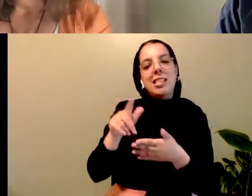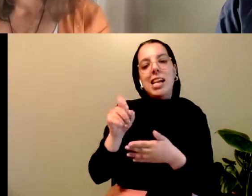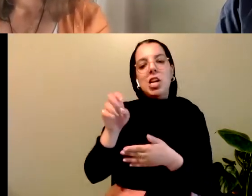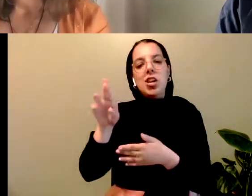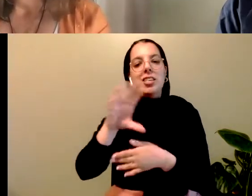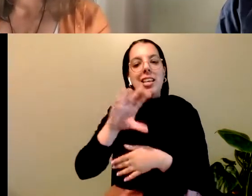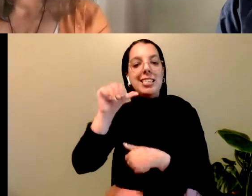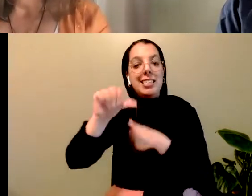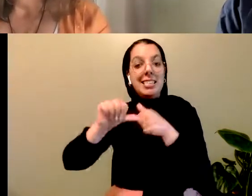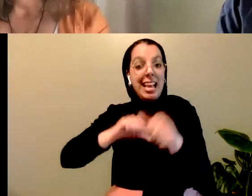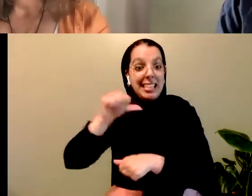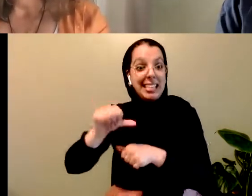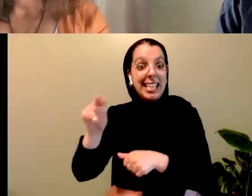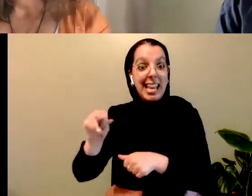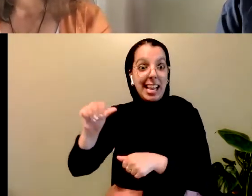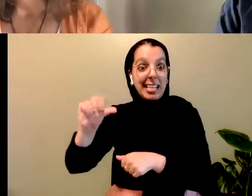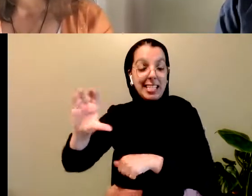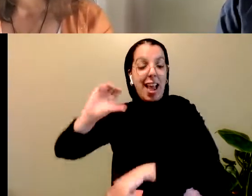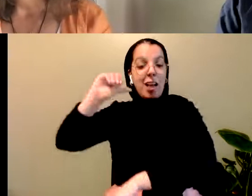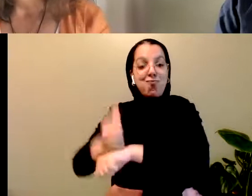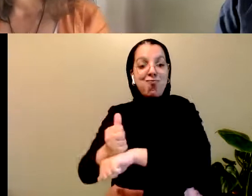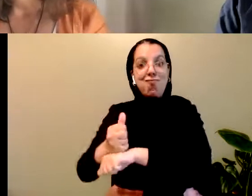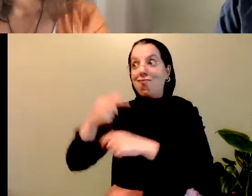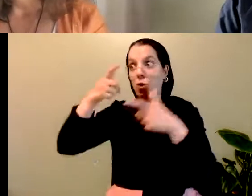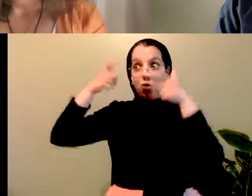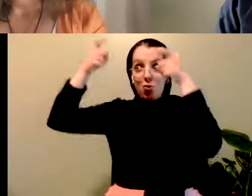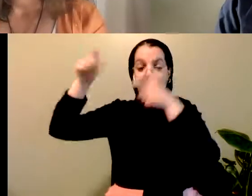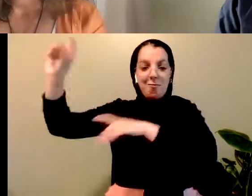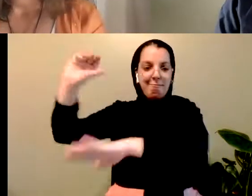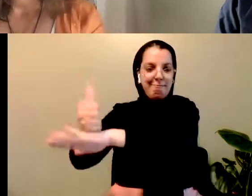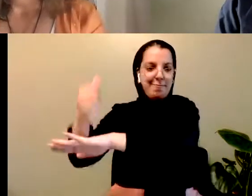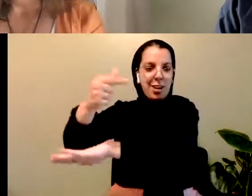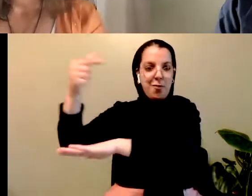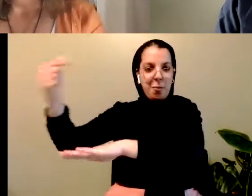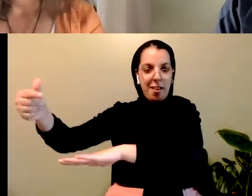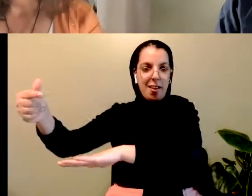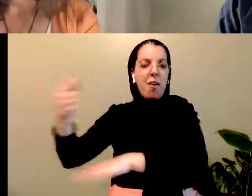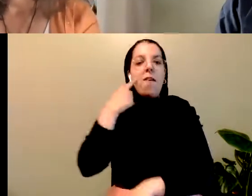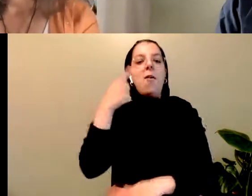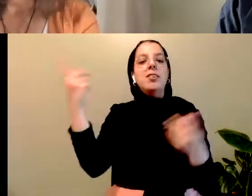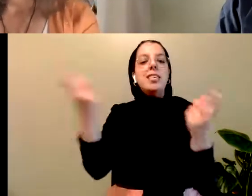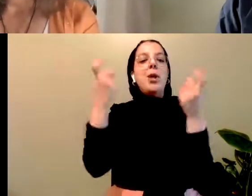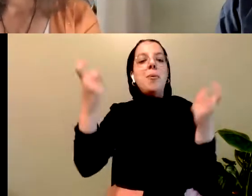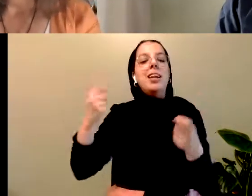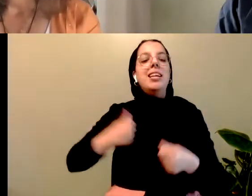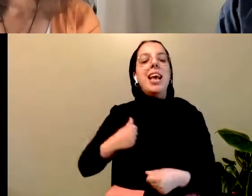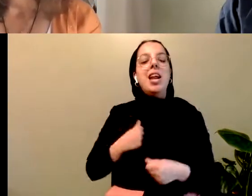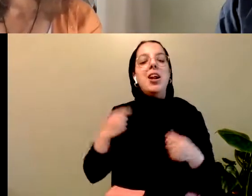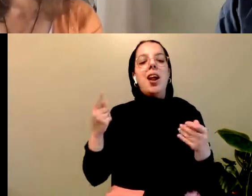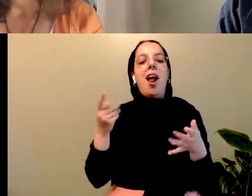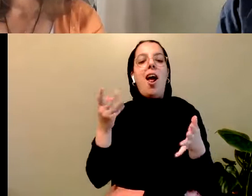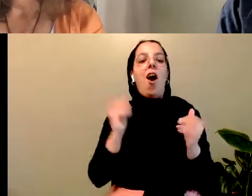and artists. The Massey Commission, written at the height of the residential school system around 1949